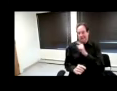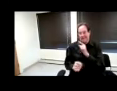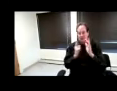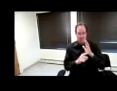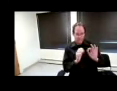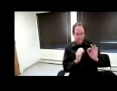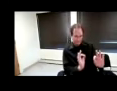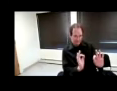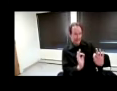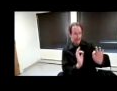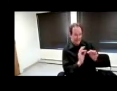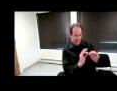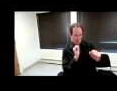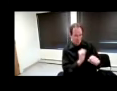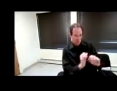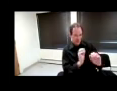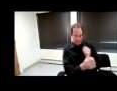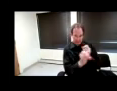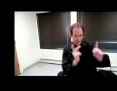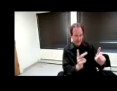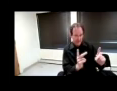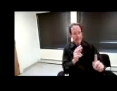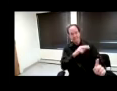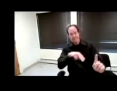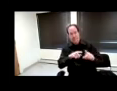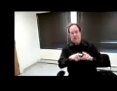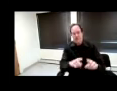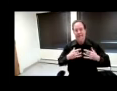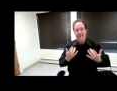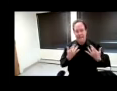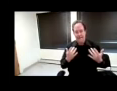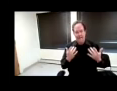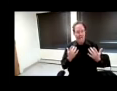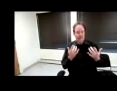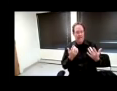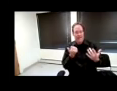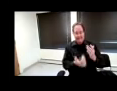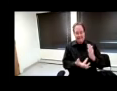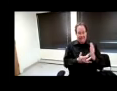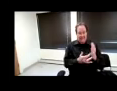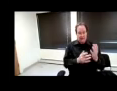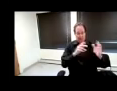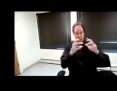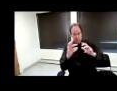making sure captioning works, monitoring throughout the events for any technical issues.